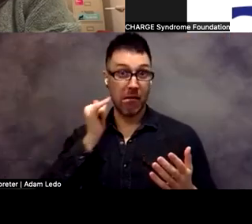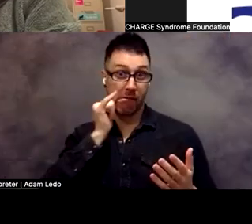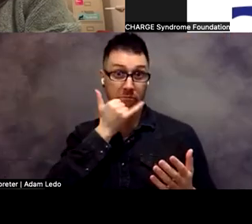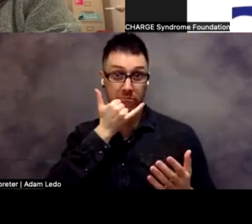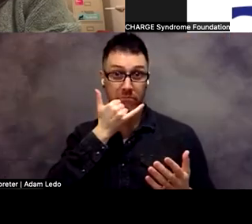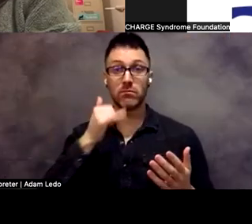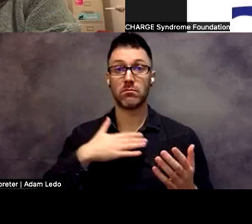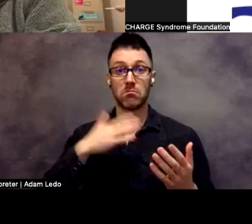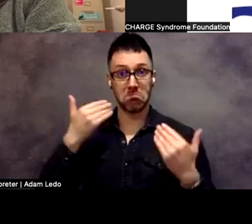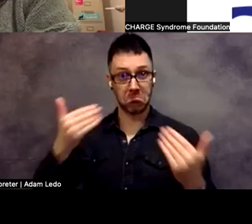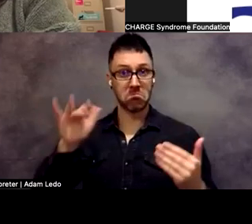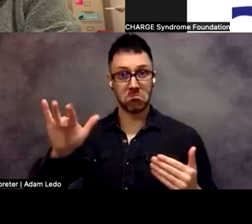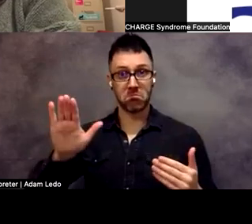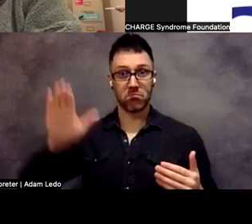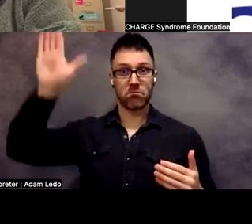your hand back up.